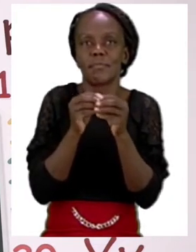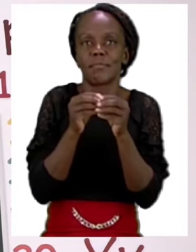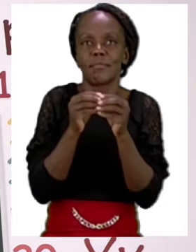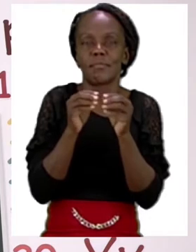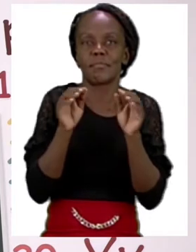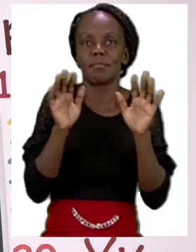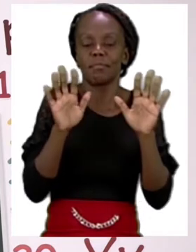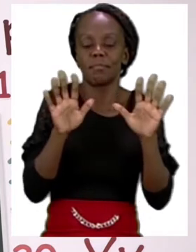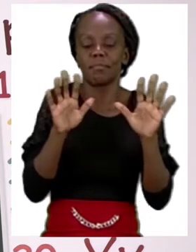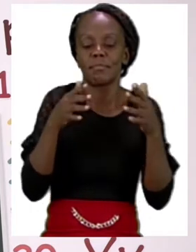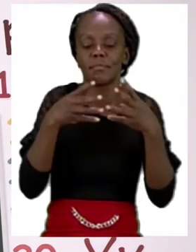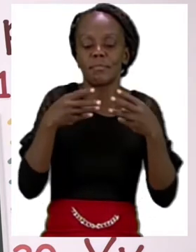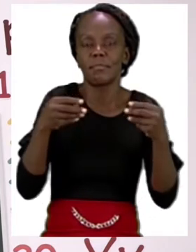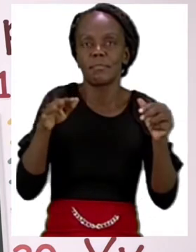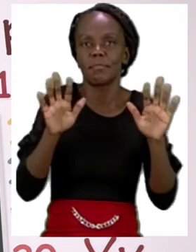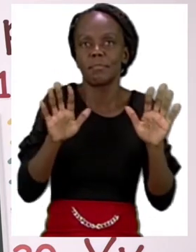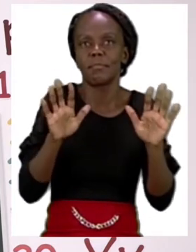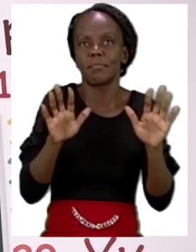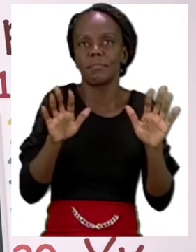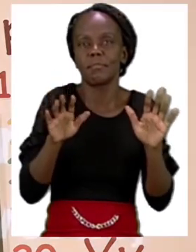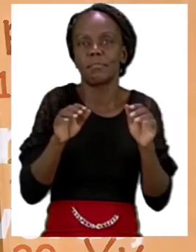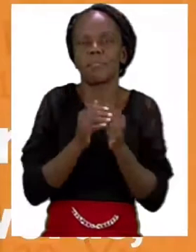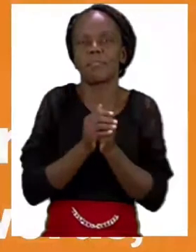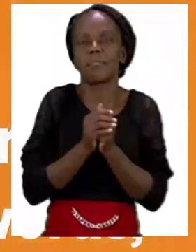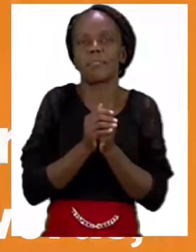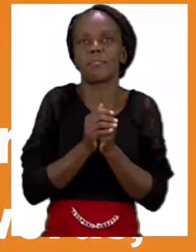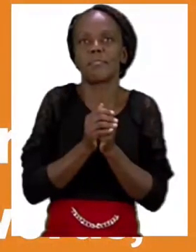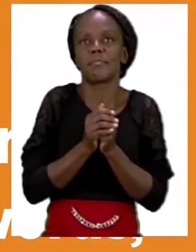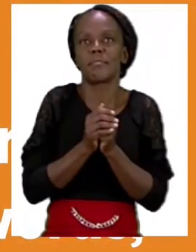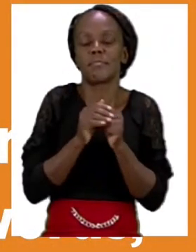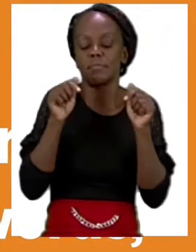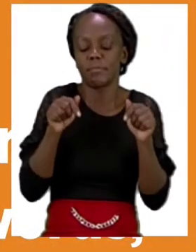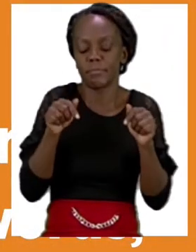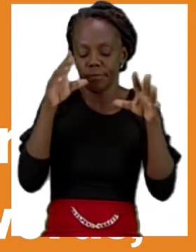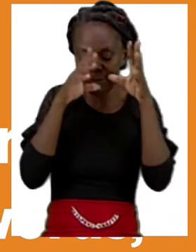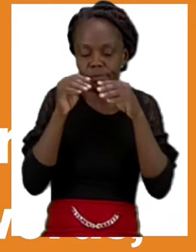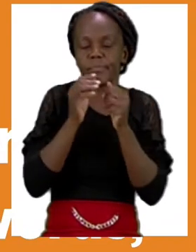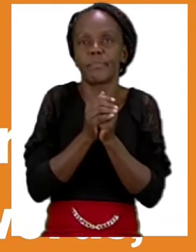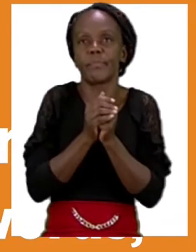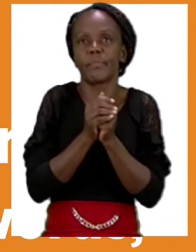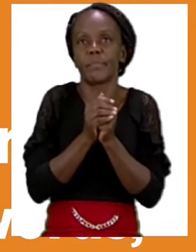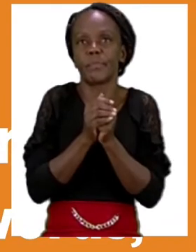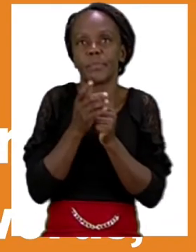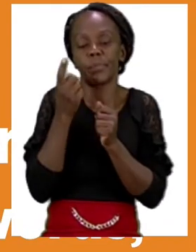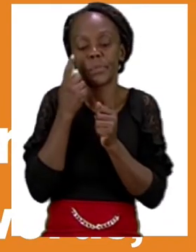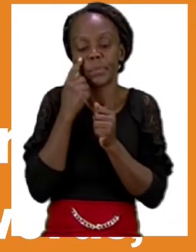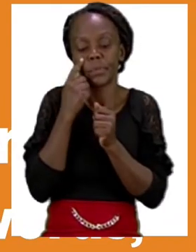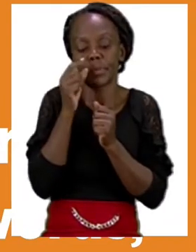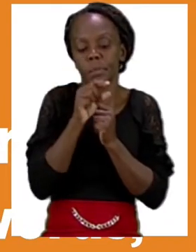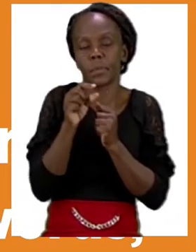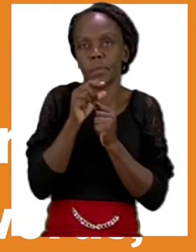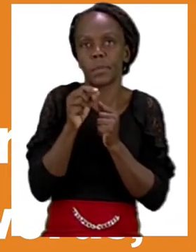Make sure your hands are dry before you touch anything else. For today's lesson we will be talking